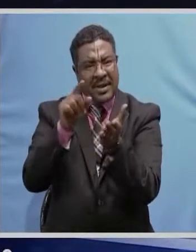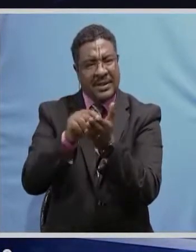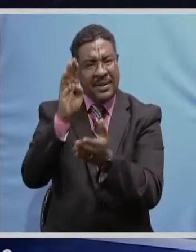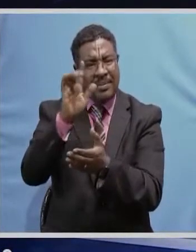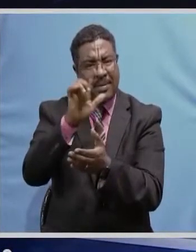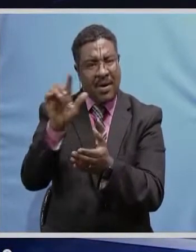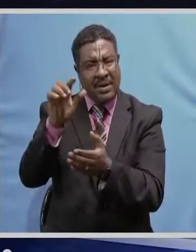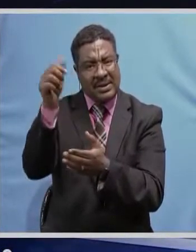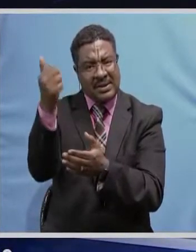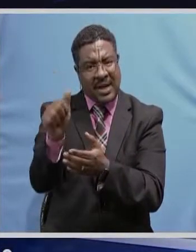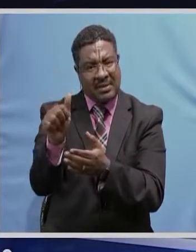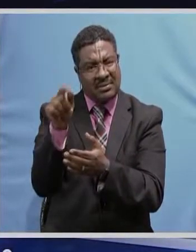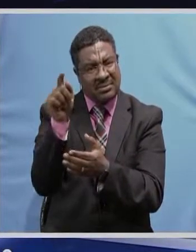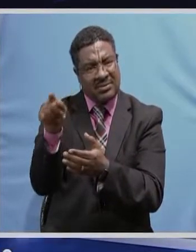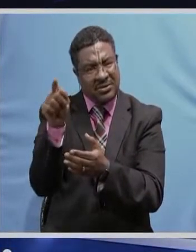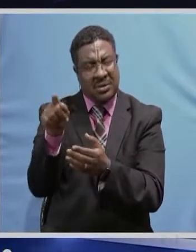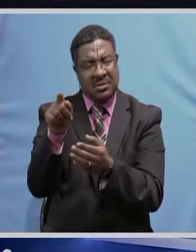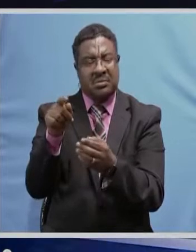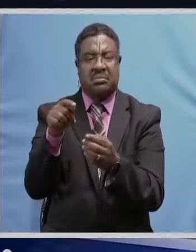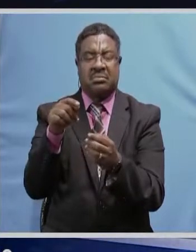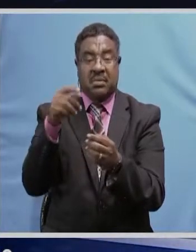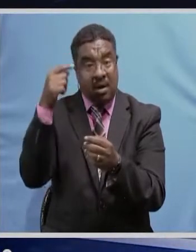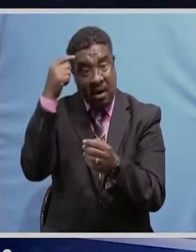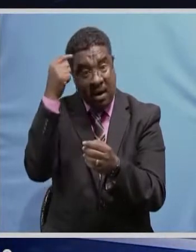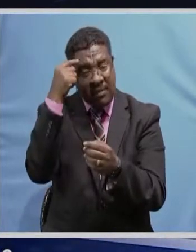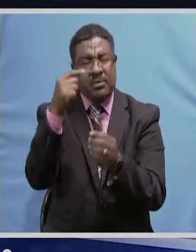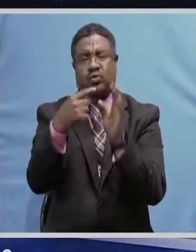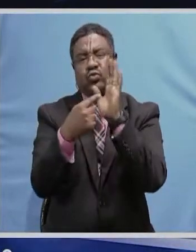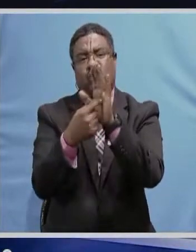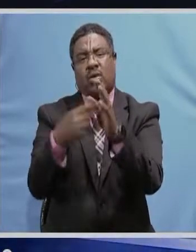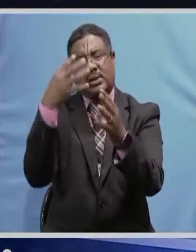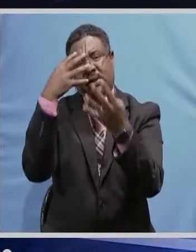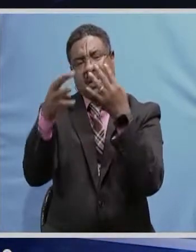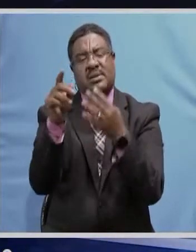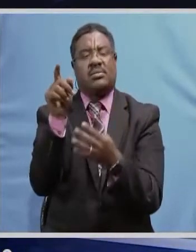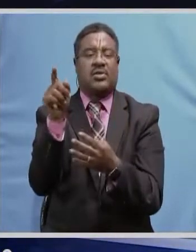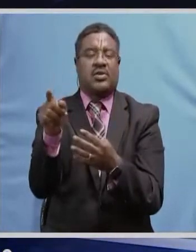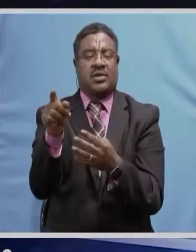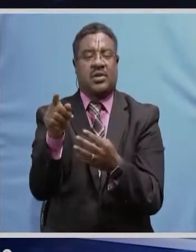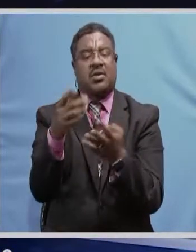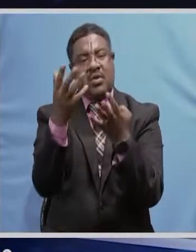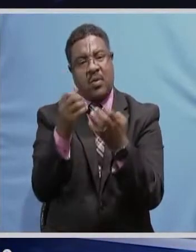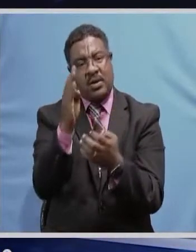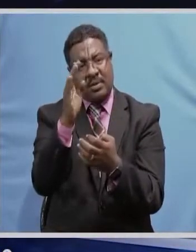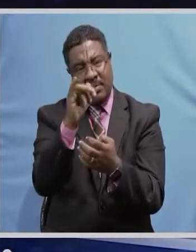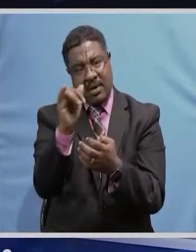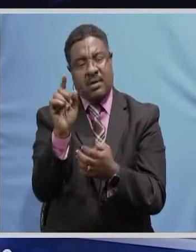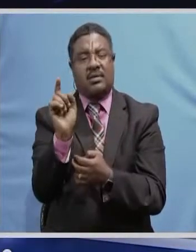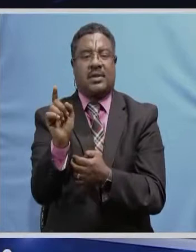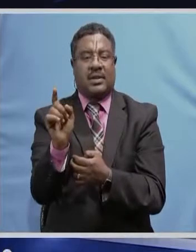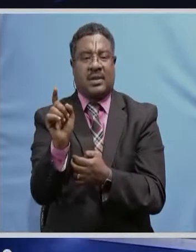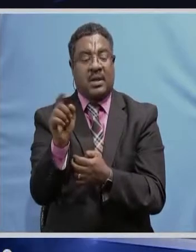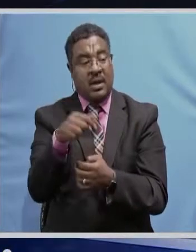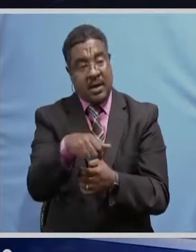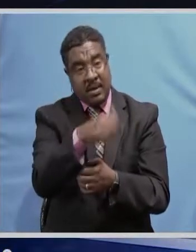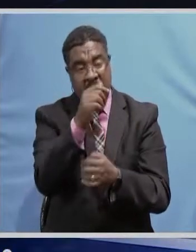10 of 2019 demonstrates government's transparency in the constitution refinement process. Maurice Malambo was speaking